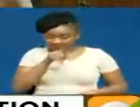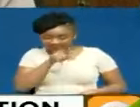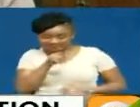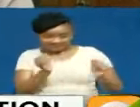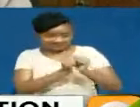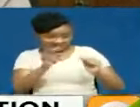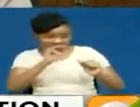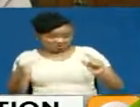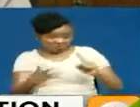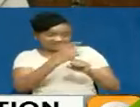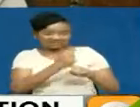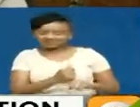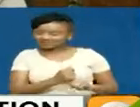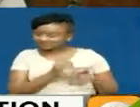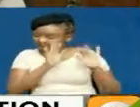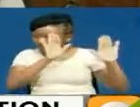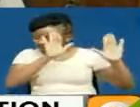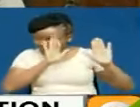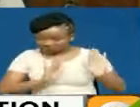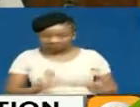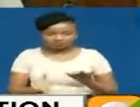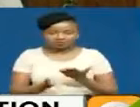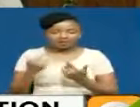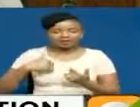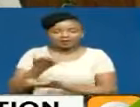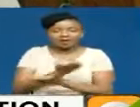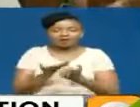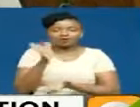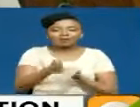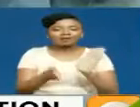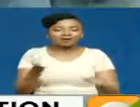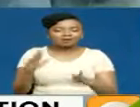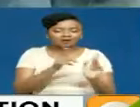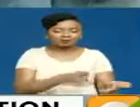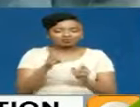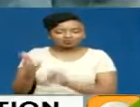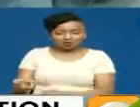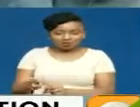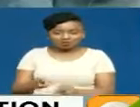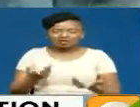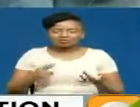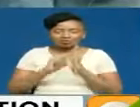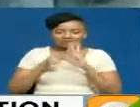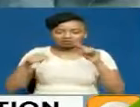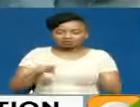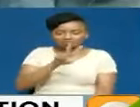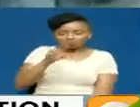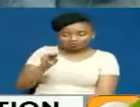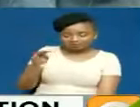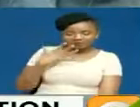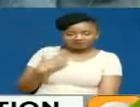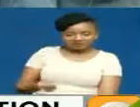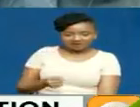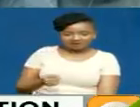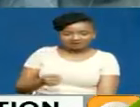indicator for us now fully opening up the economy. So far, 2,501